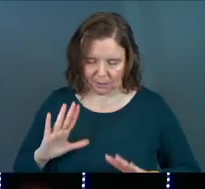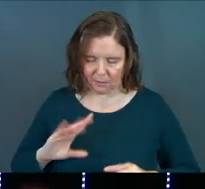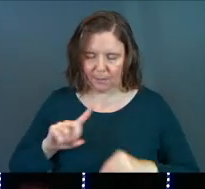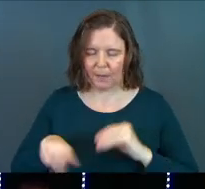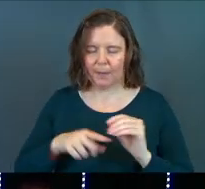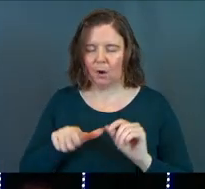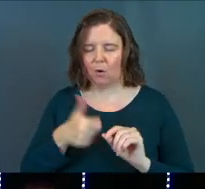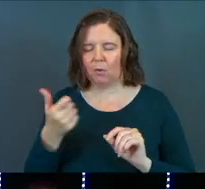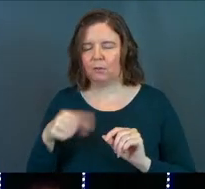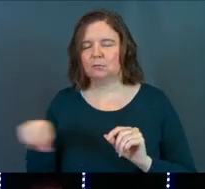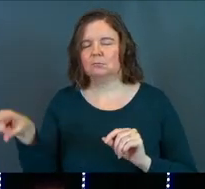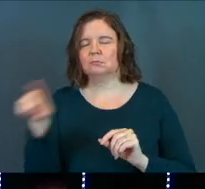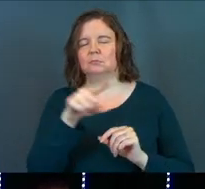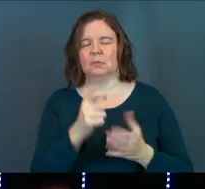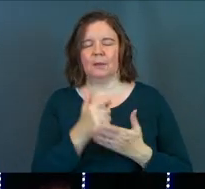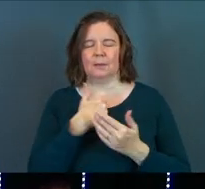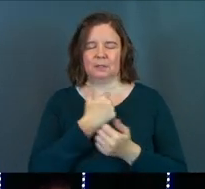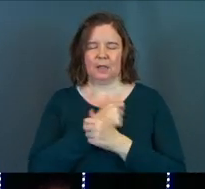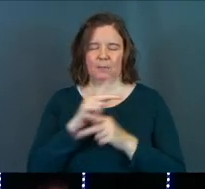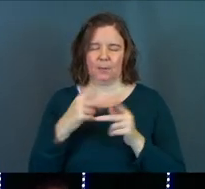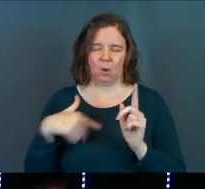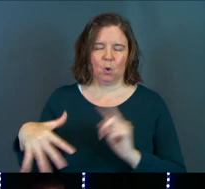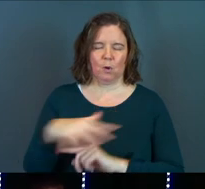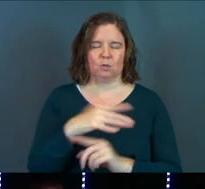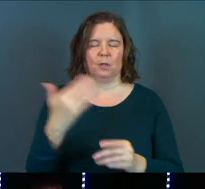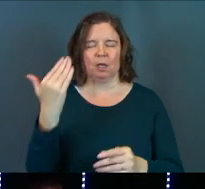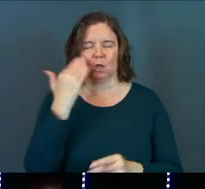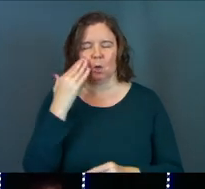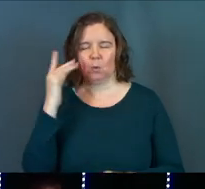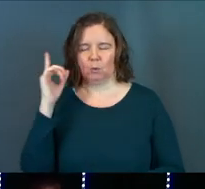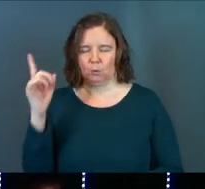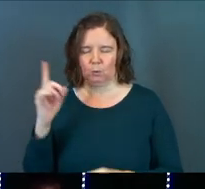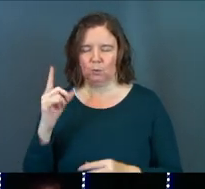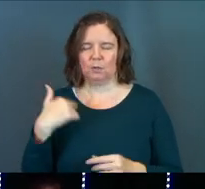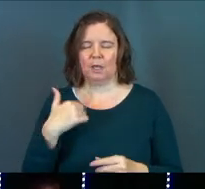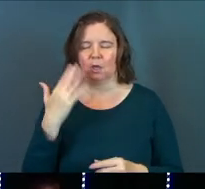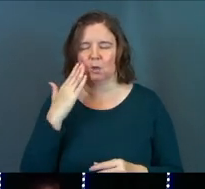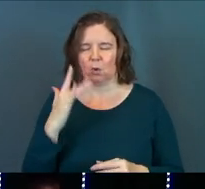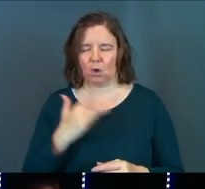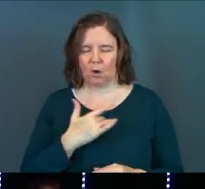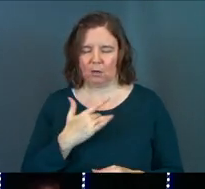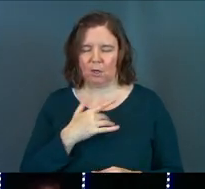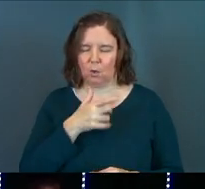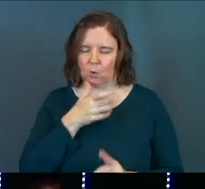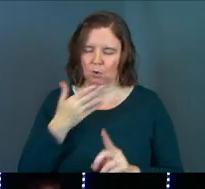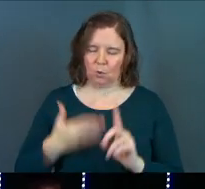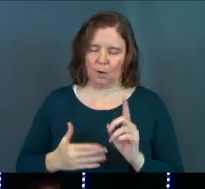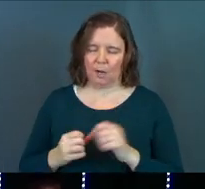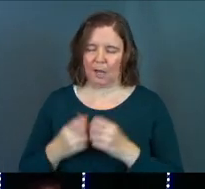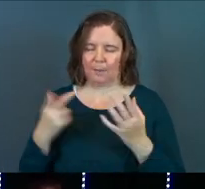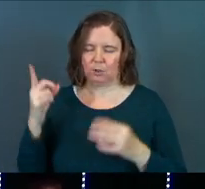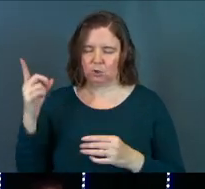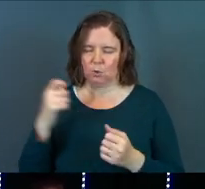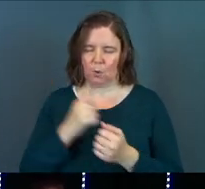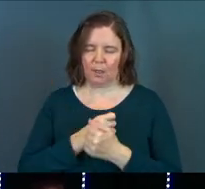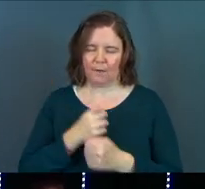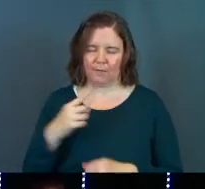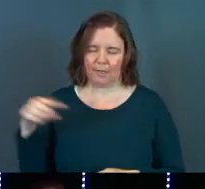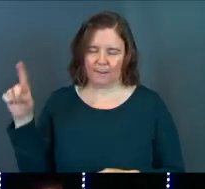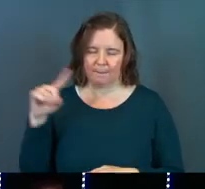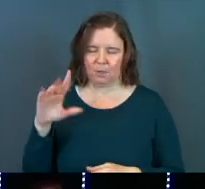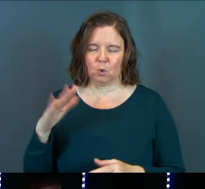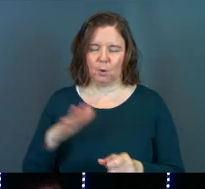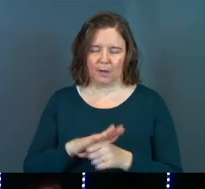but about everybody. Help us to love those around us, God, so that they can know you, so they can know your heart and who you are and how much you love them.